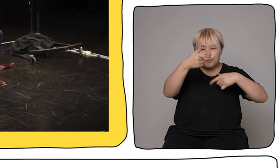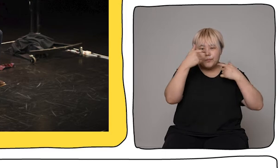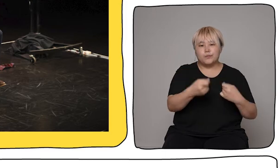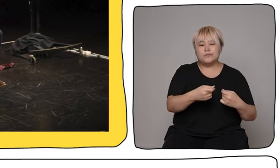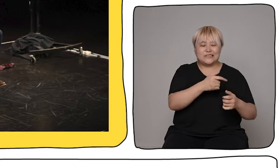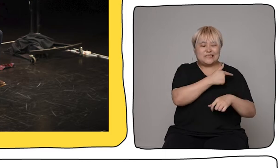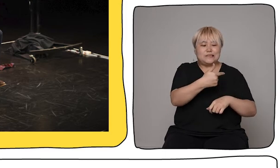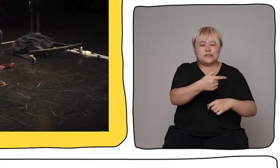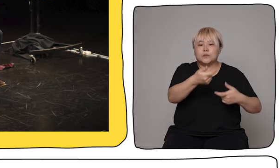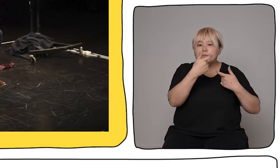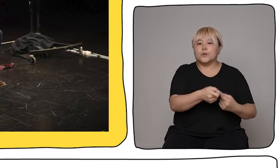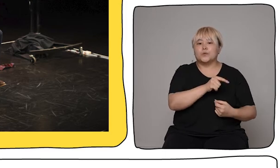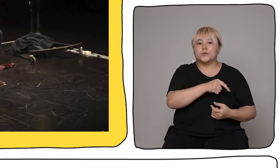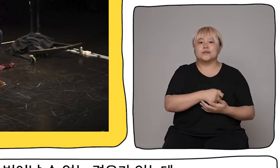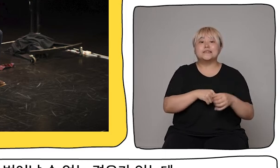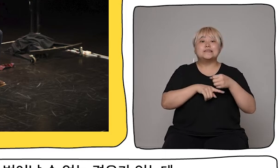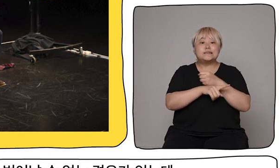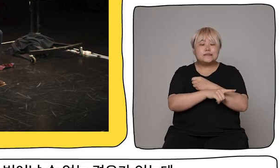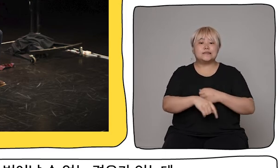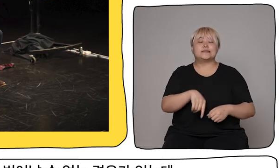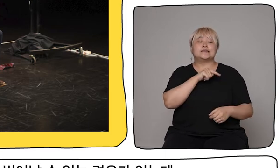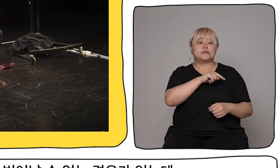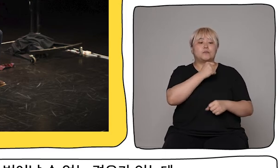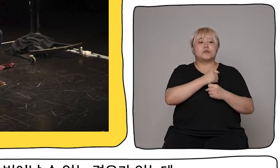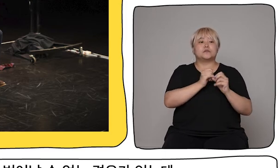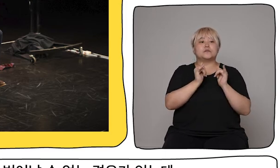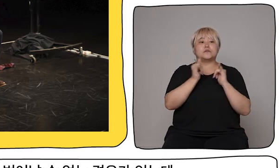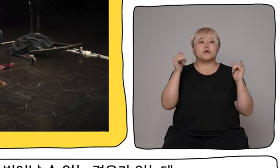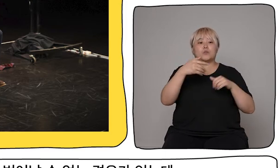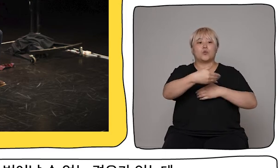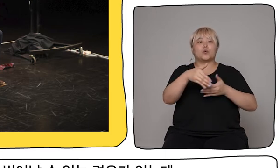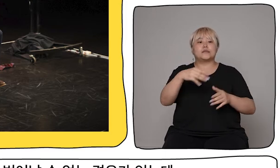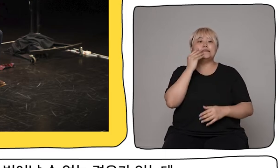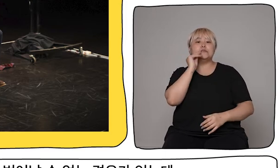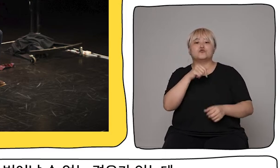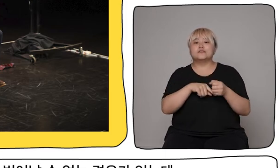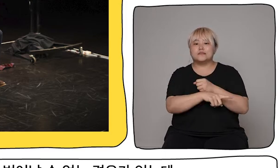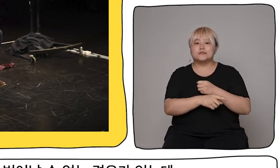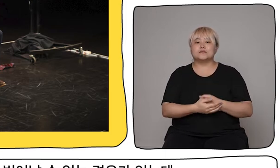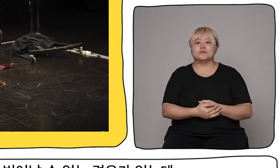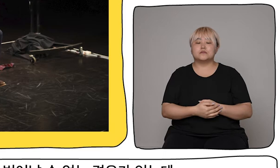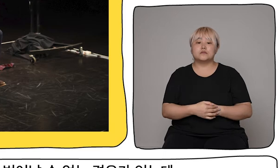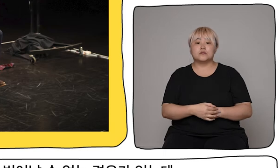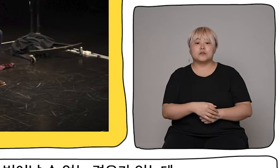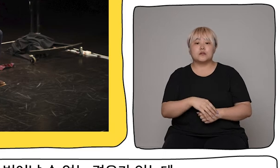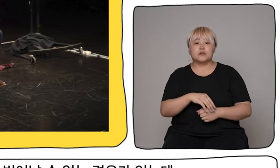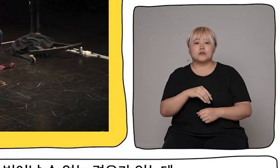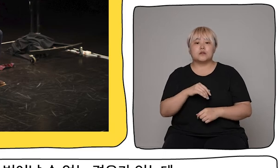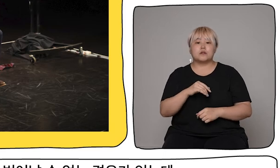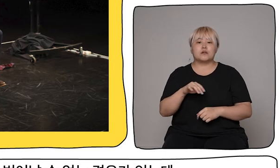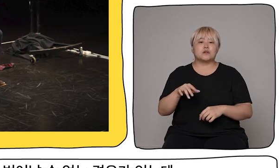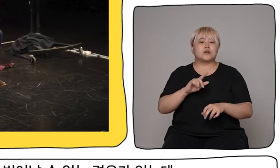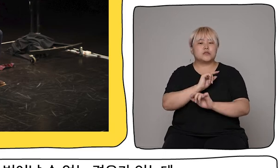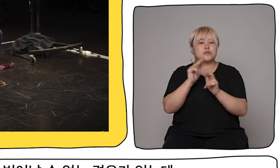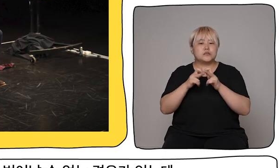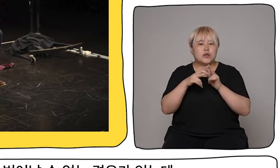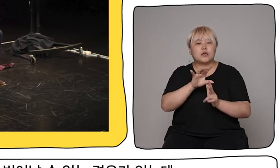A room that the artist is very familiar with as occasionally they are left bed bound by their multiple